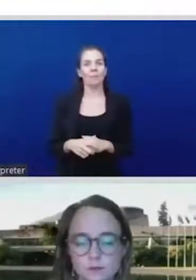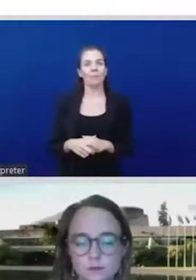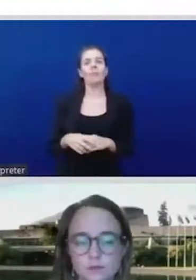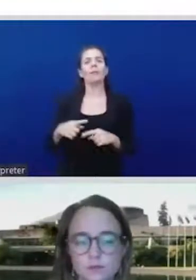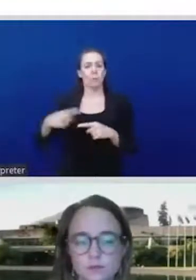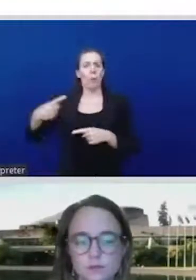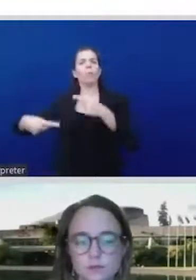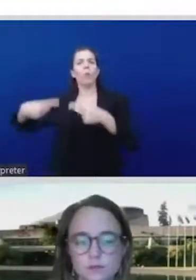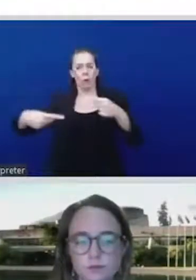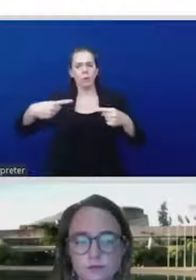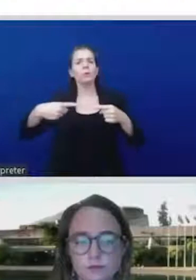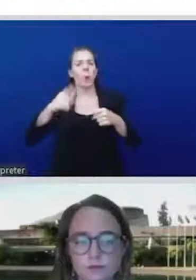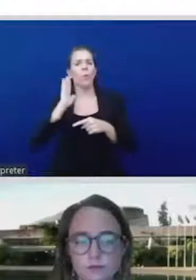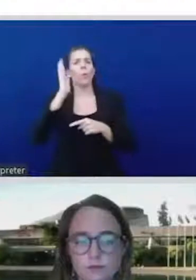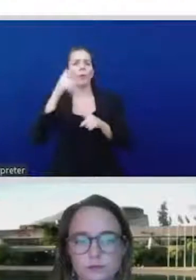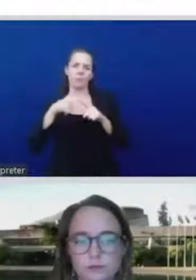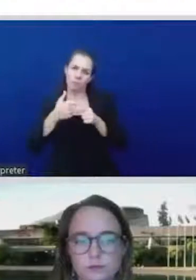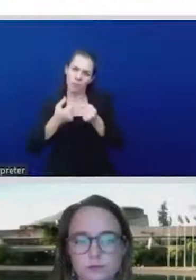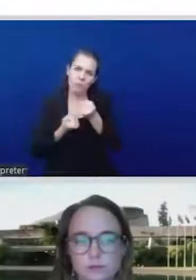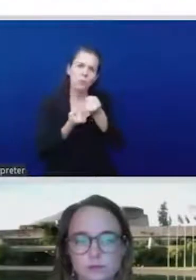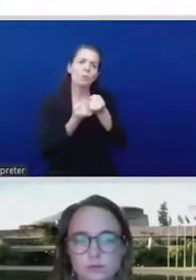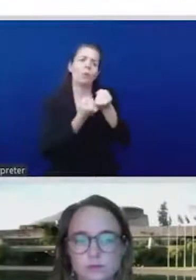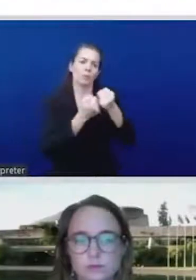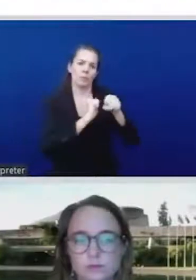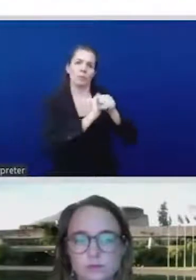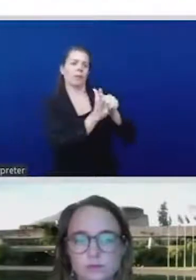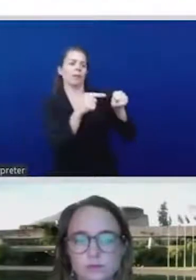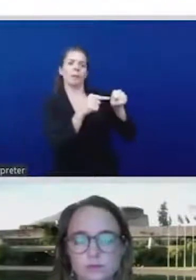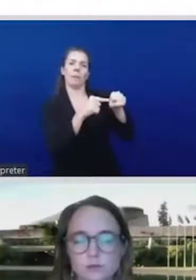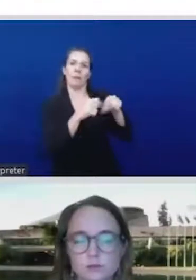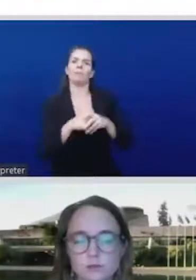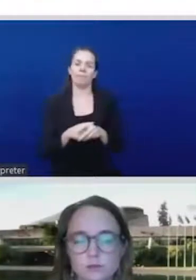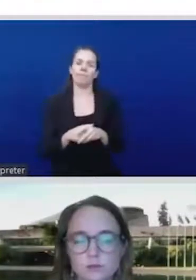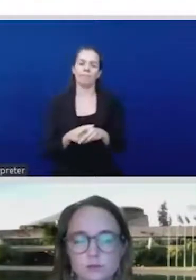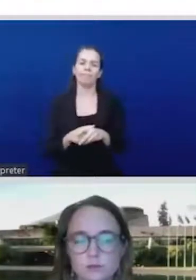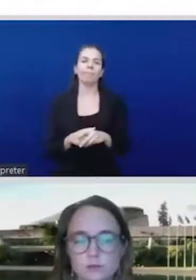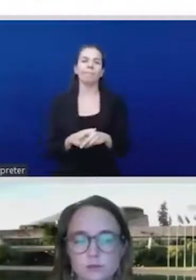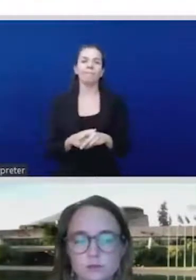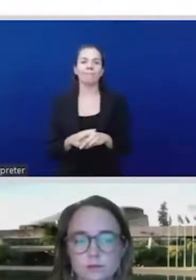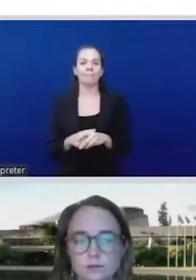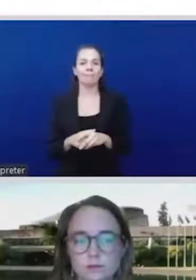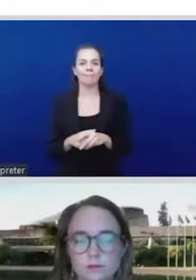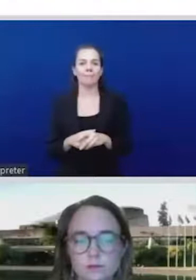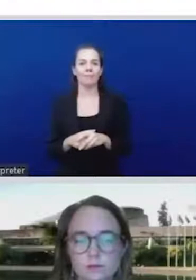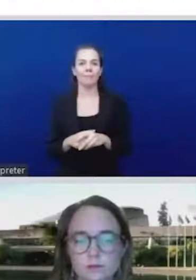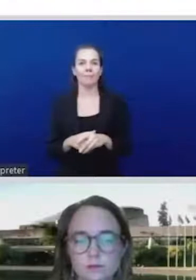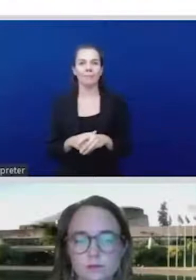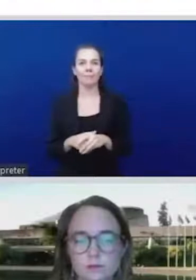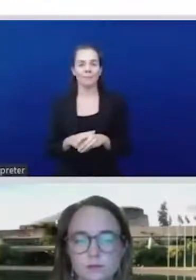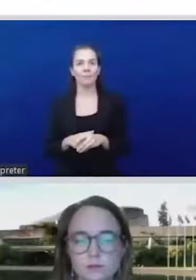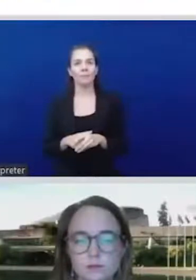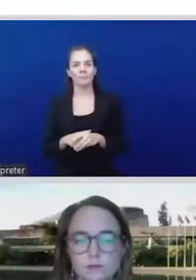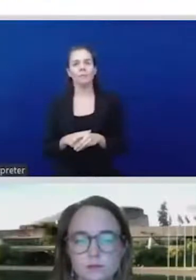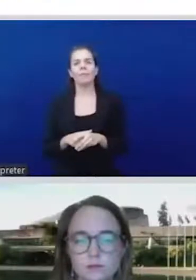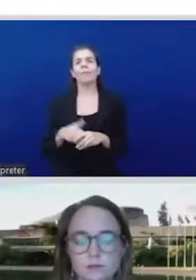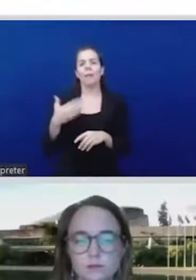governments. Also, the fact that we now are looking at, many different countries are talking about Green New Deal, which are